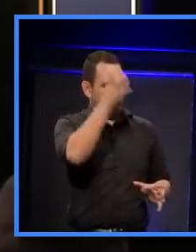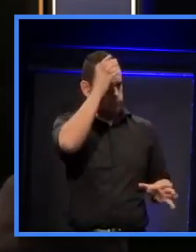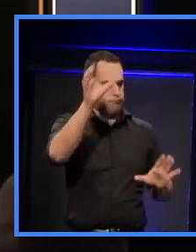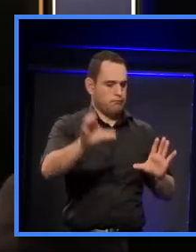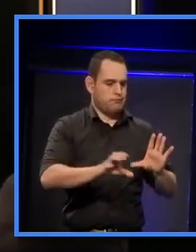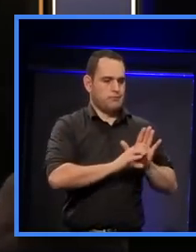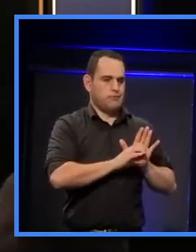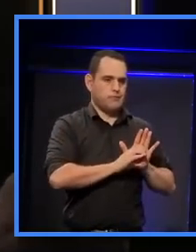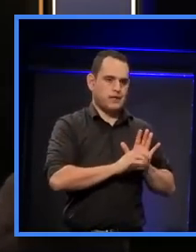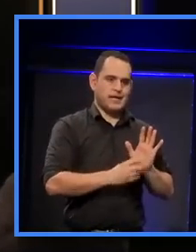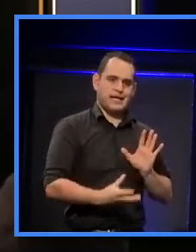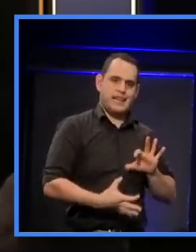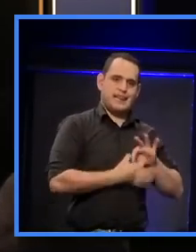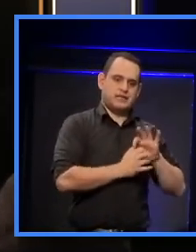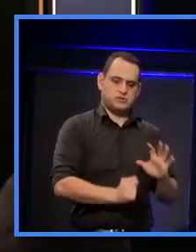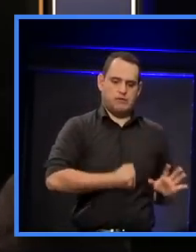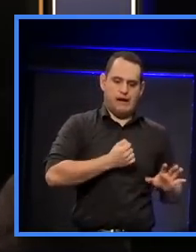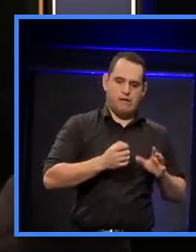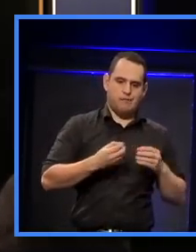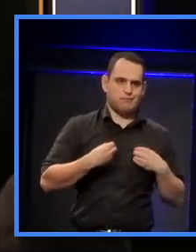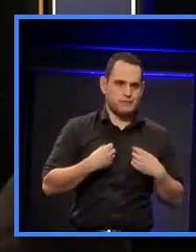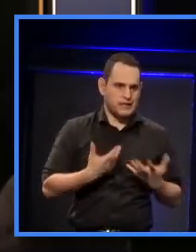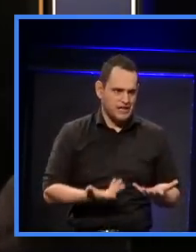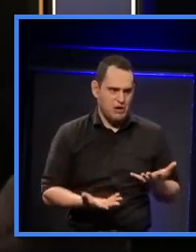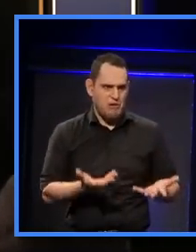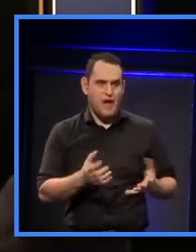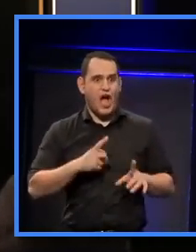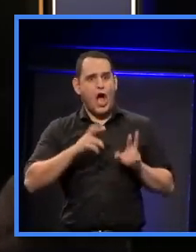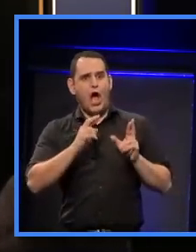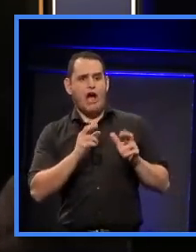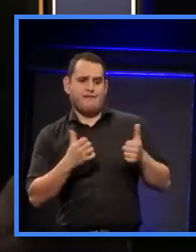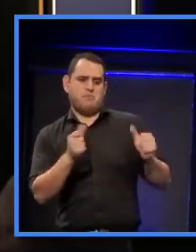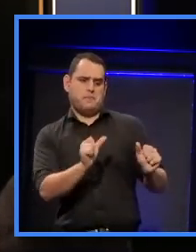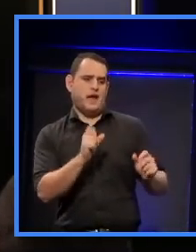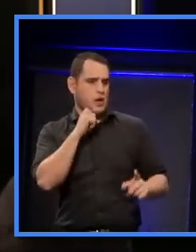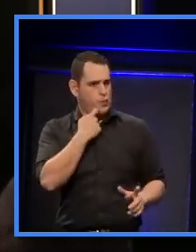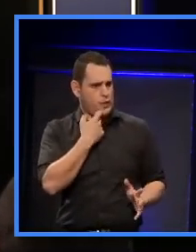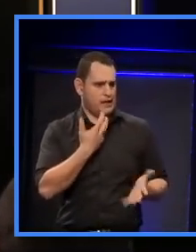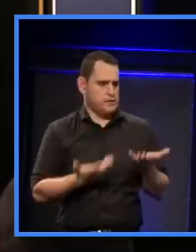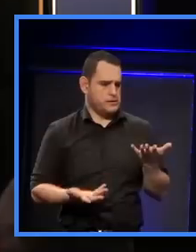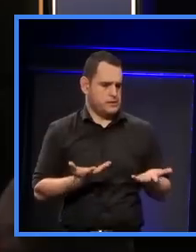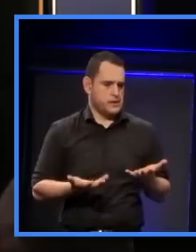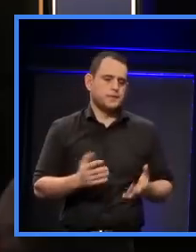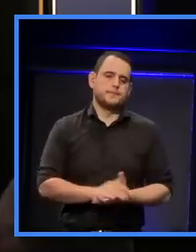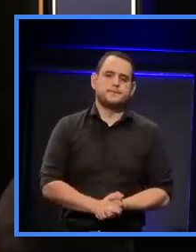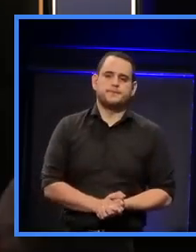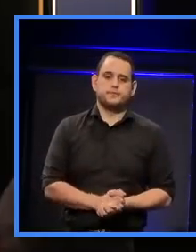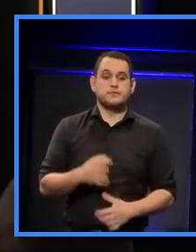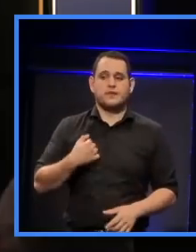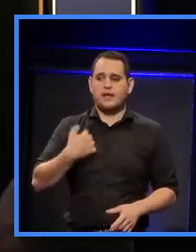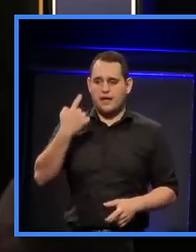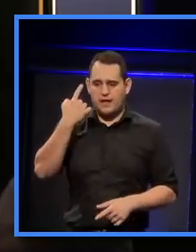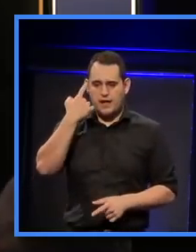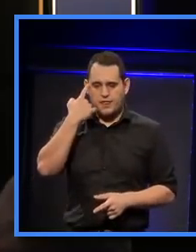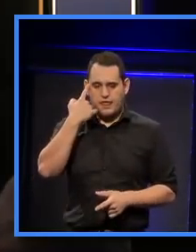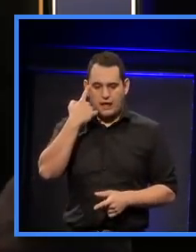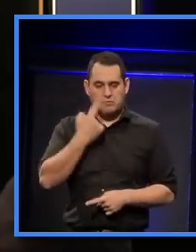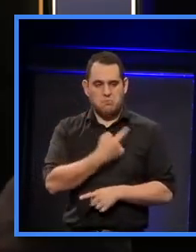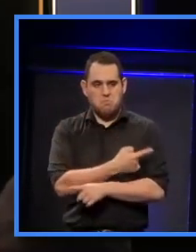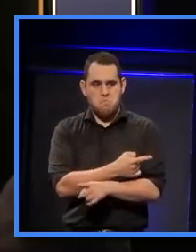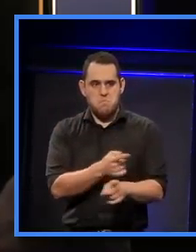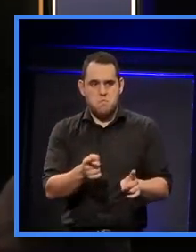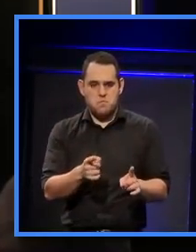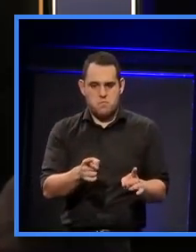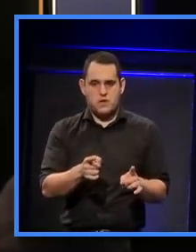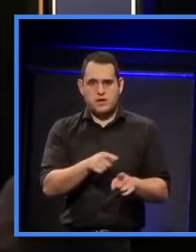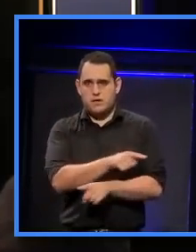sure if it's going to be quite as dramatic as that, but I hope so. I think that we have a